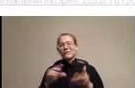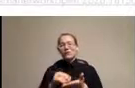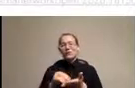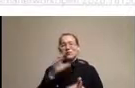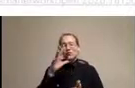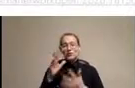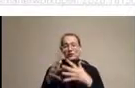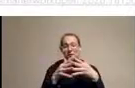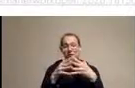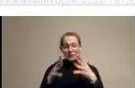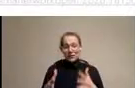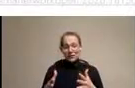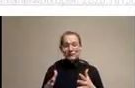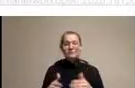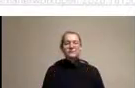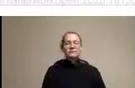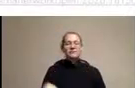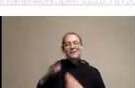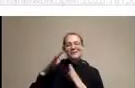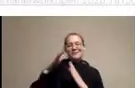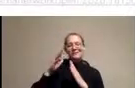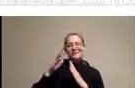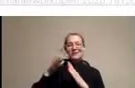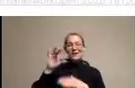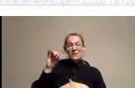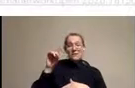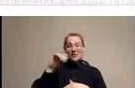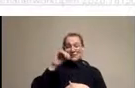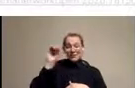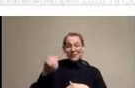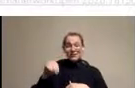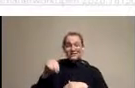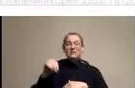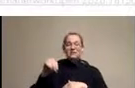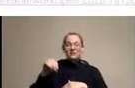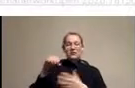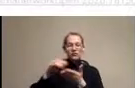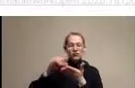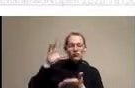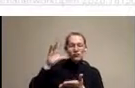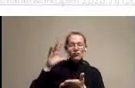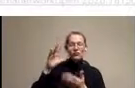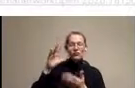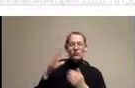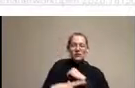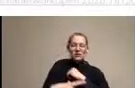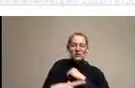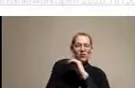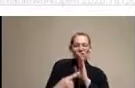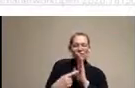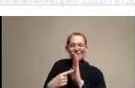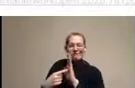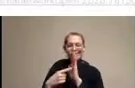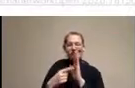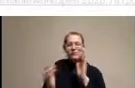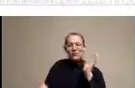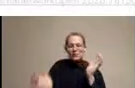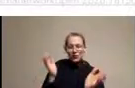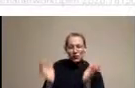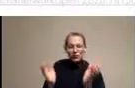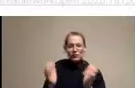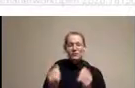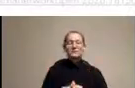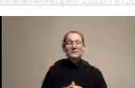the poorest 80%, which is 20% versus 80%, has been widening over time over the past couple of decades. And these underlying